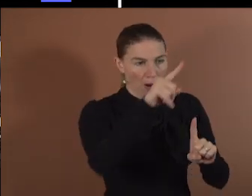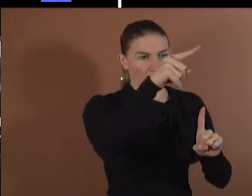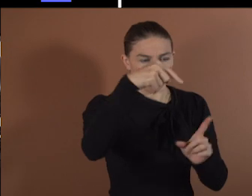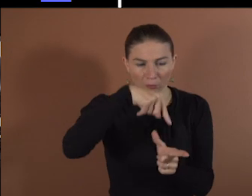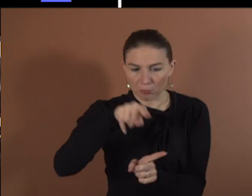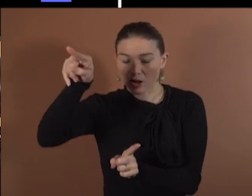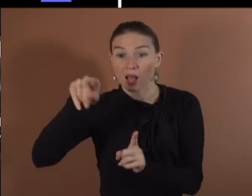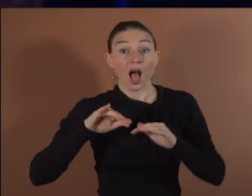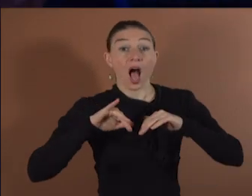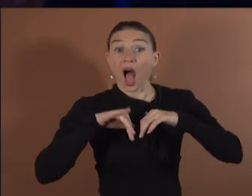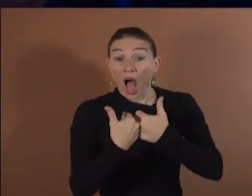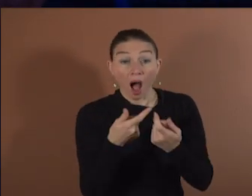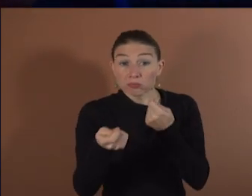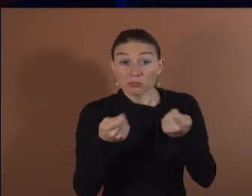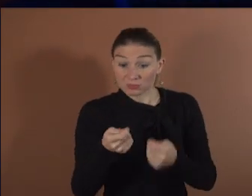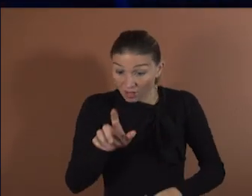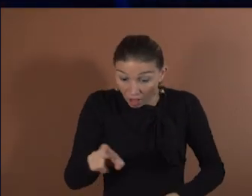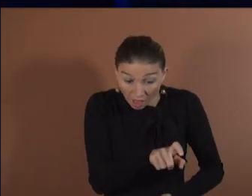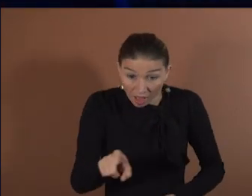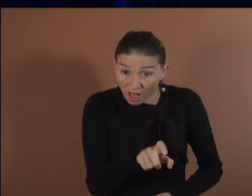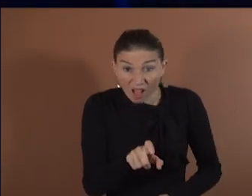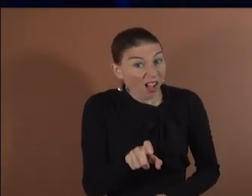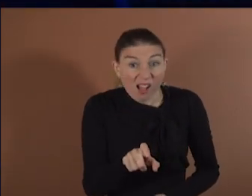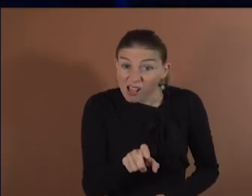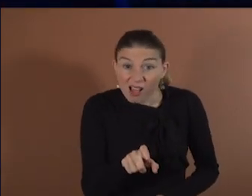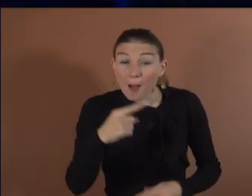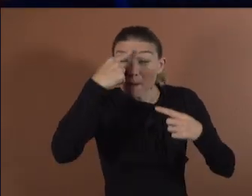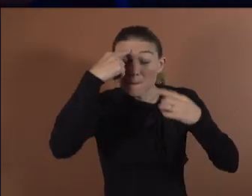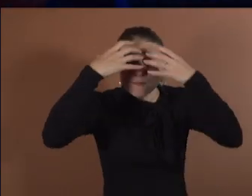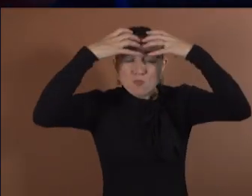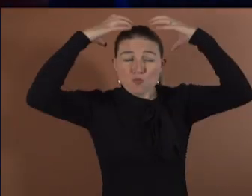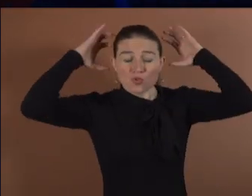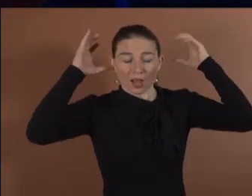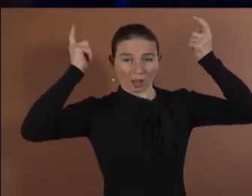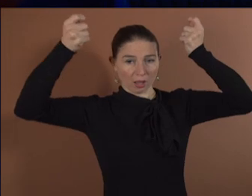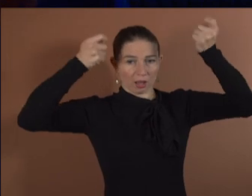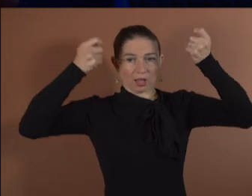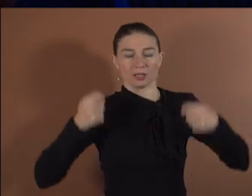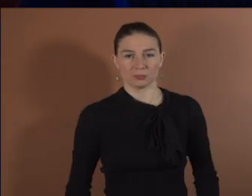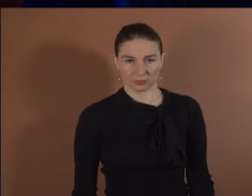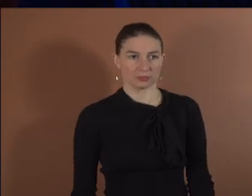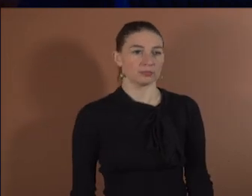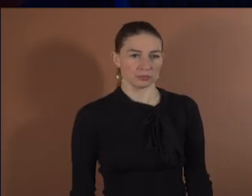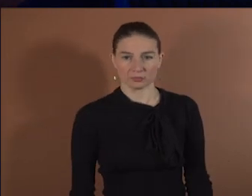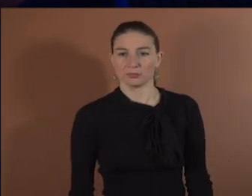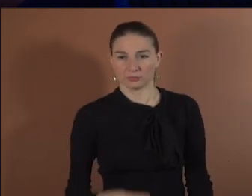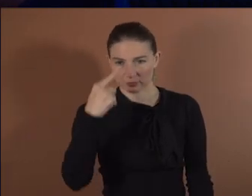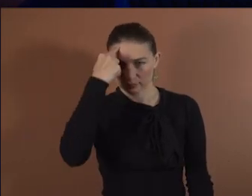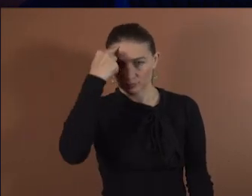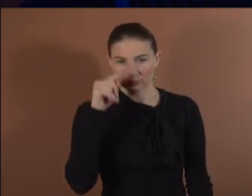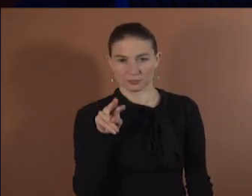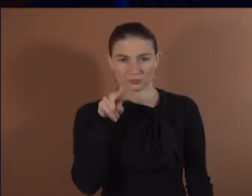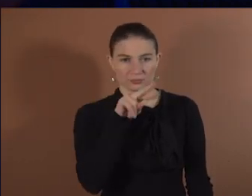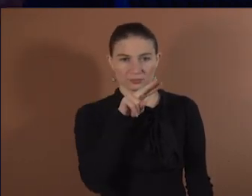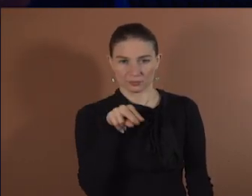together. So when I talked this to them, this idea, many were excited about it, but some also said,